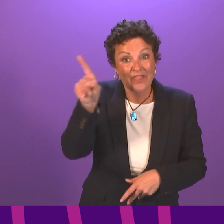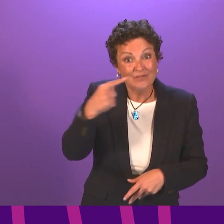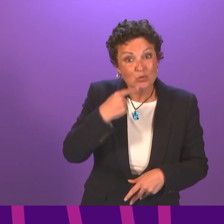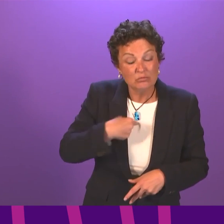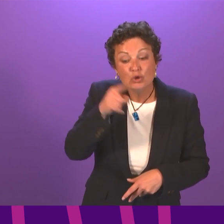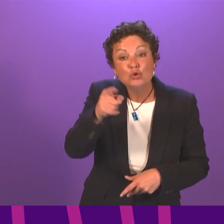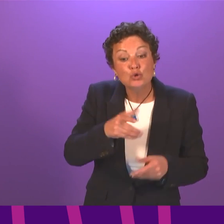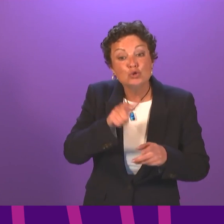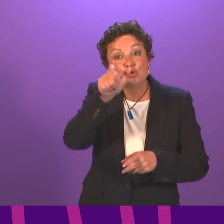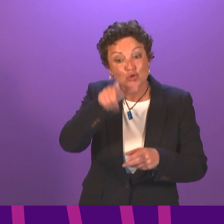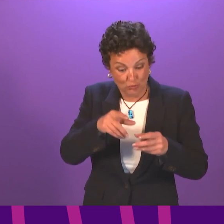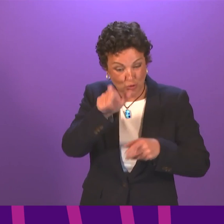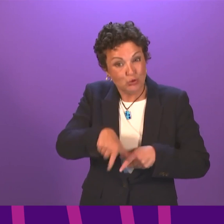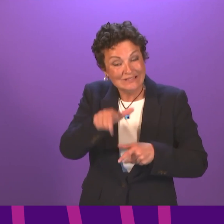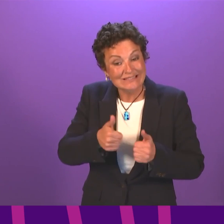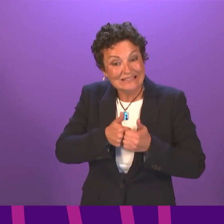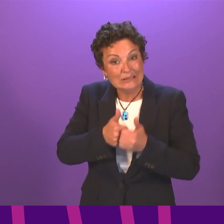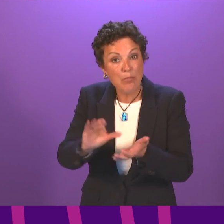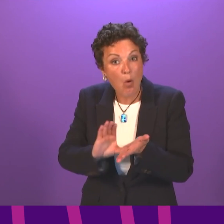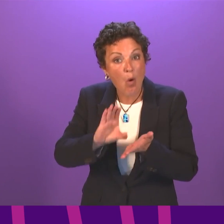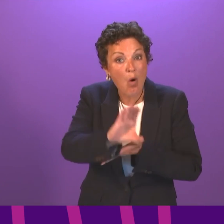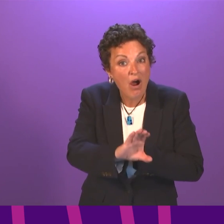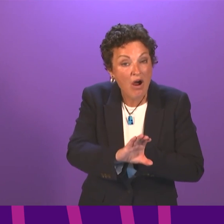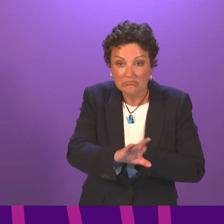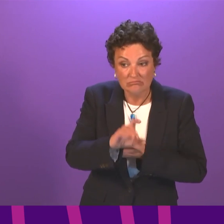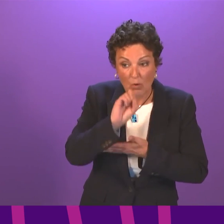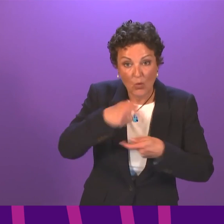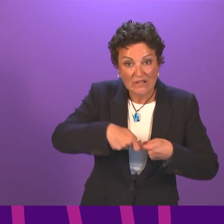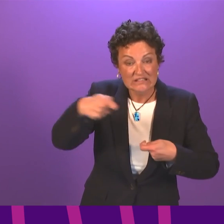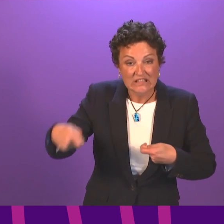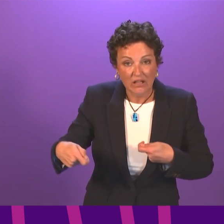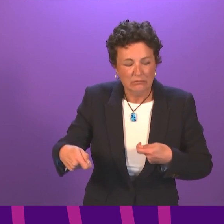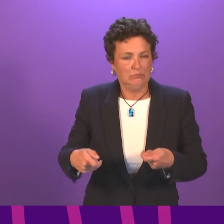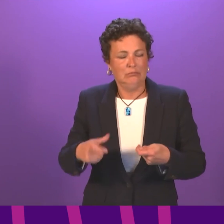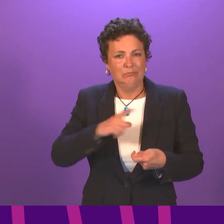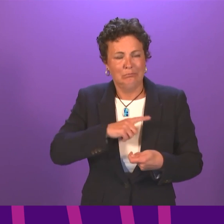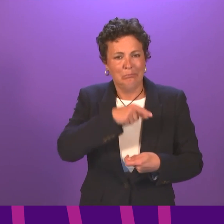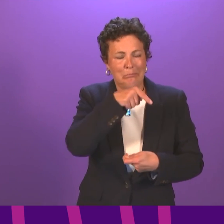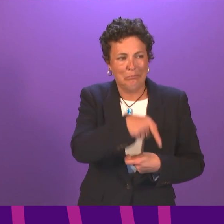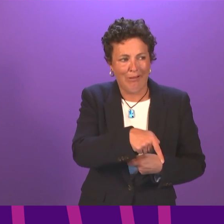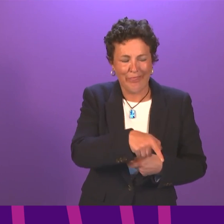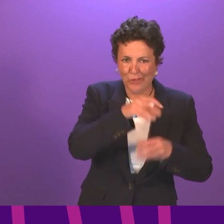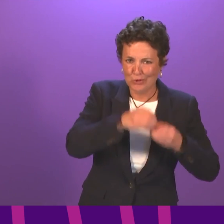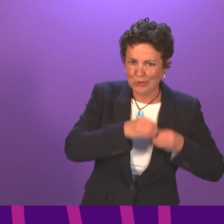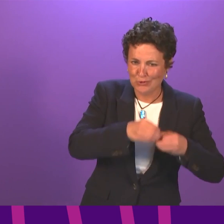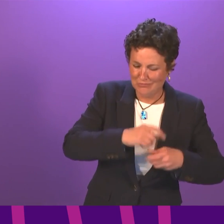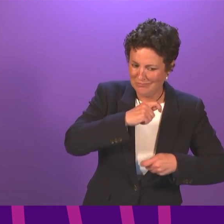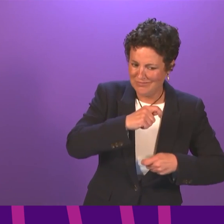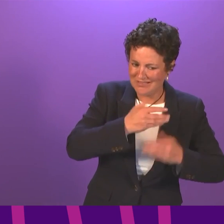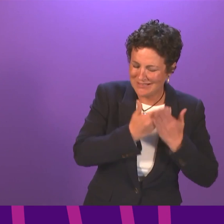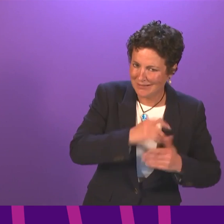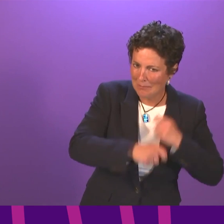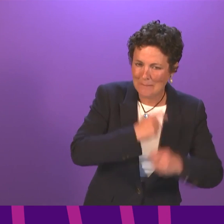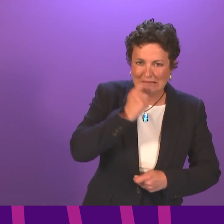not be extended, despite that extension being given by the government to students studying to be dentists alongside them.